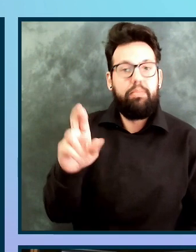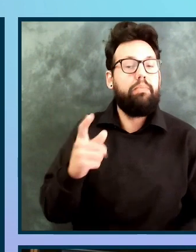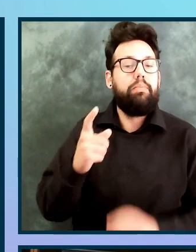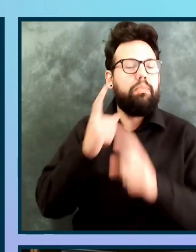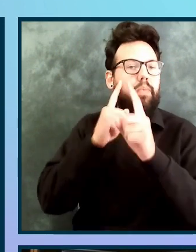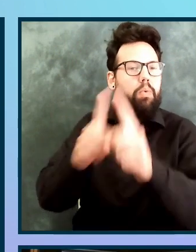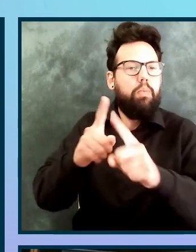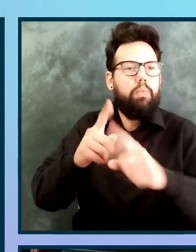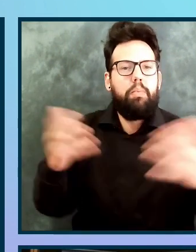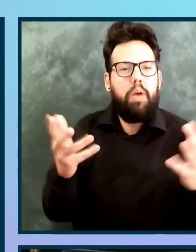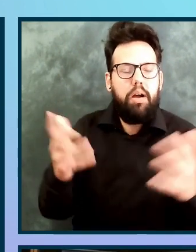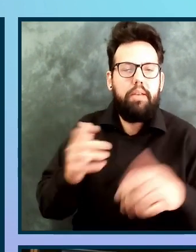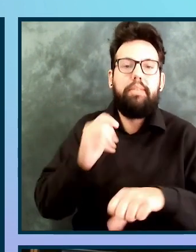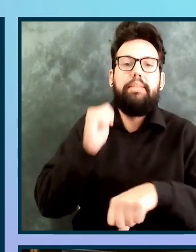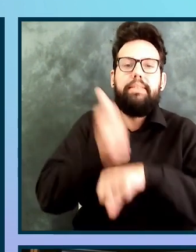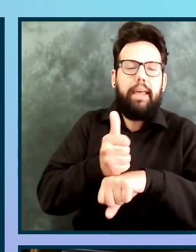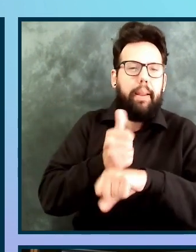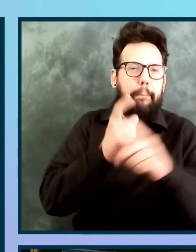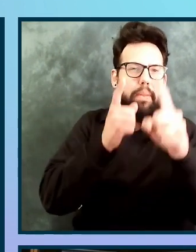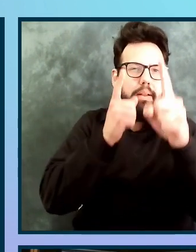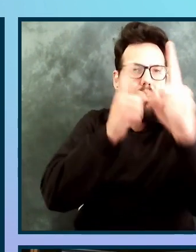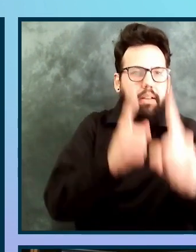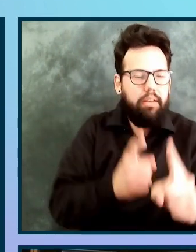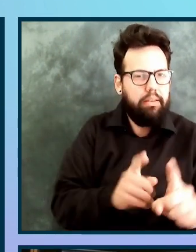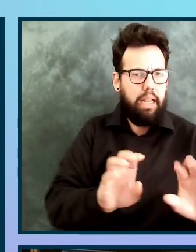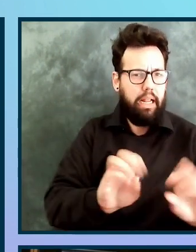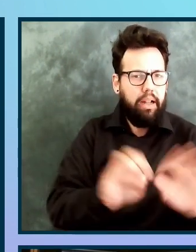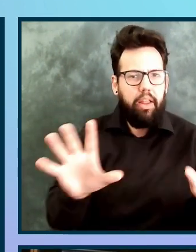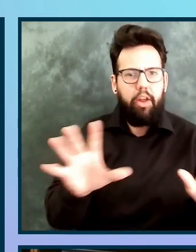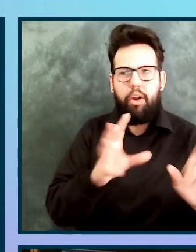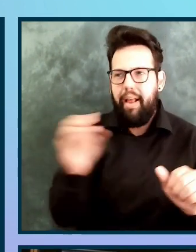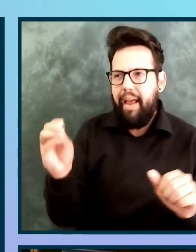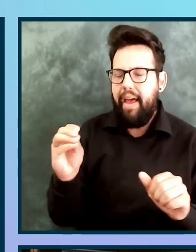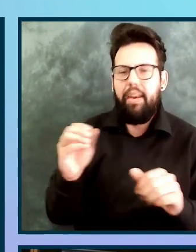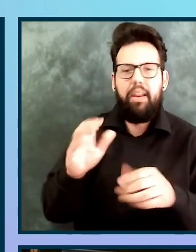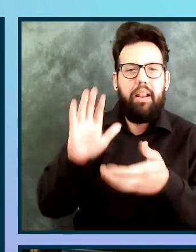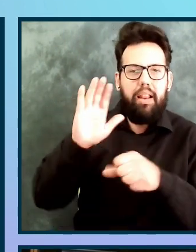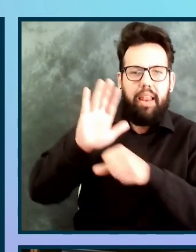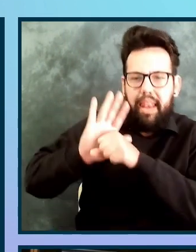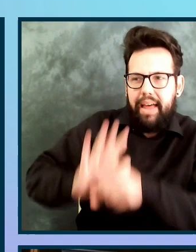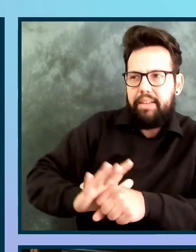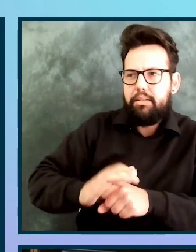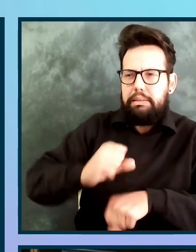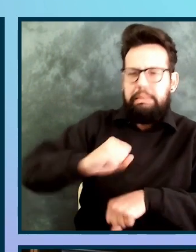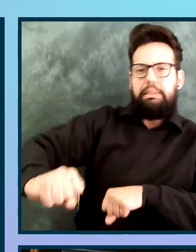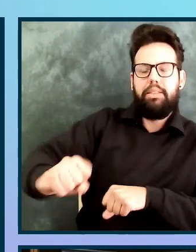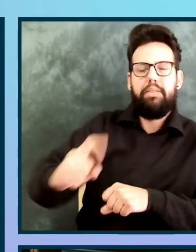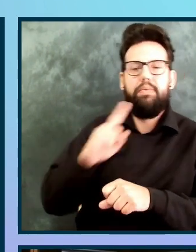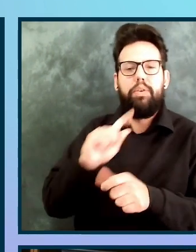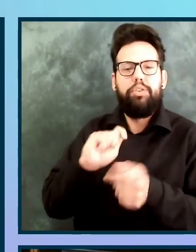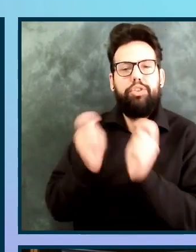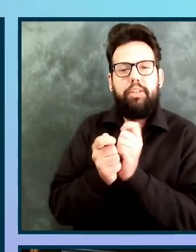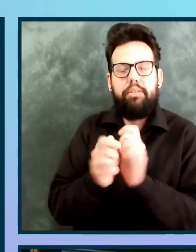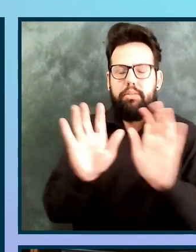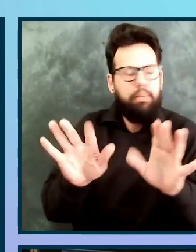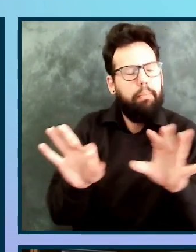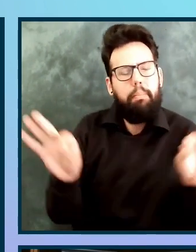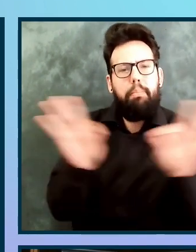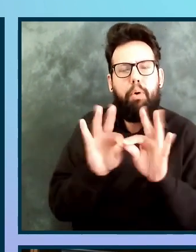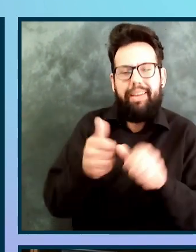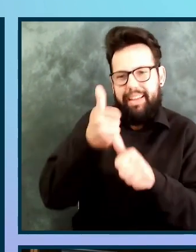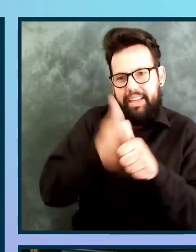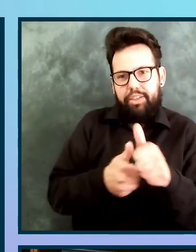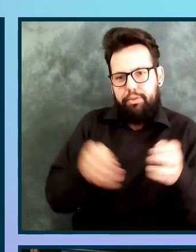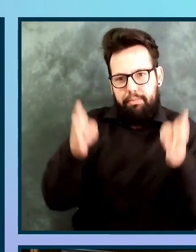clear milestones to be reached throughout the process. It is sequential, and it is critical that every person in the change must